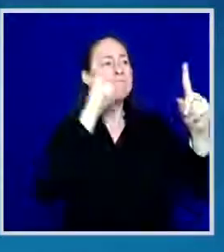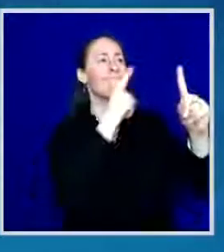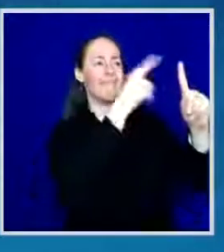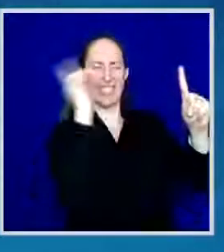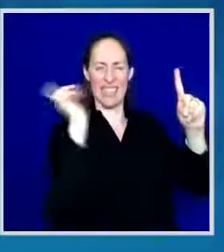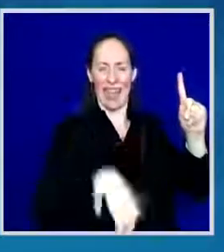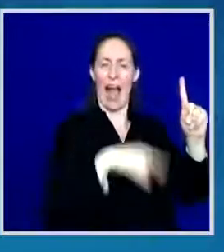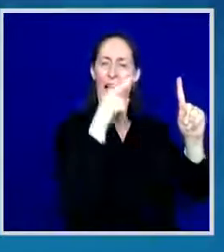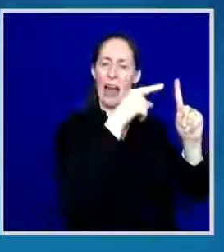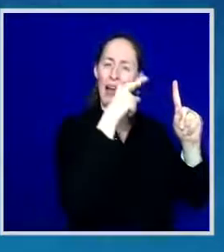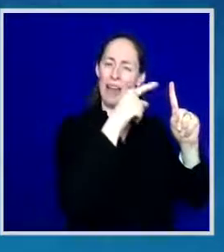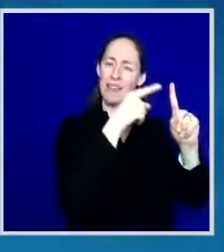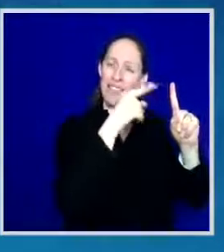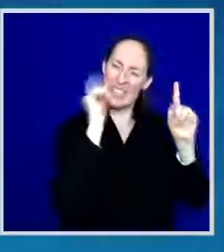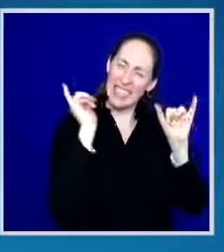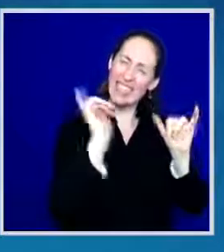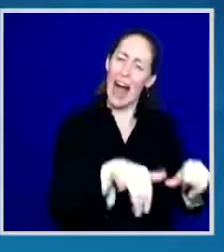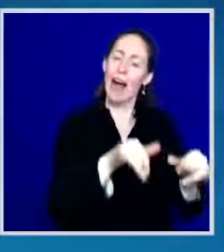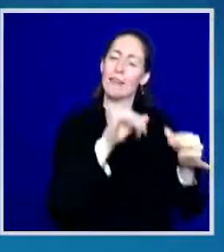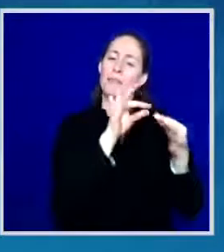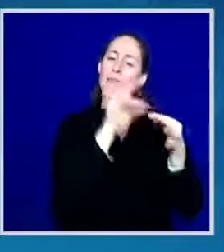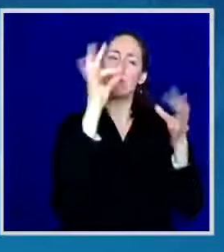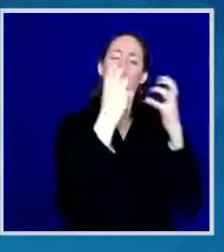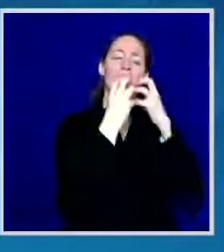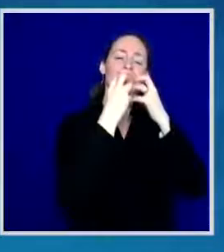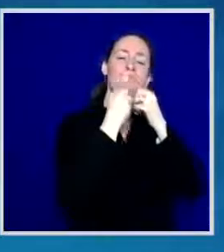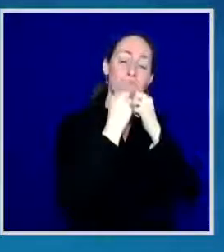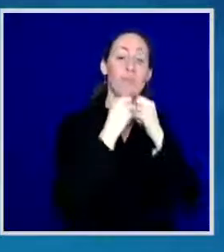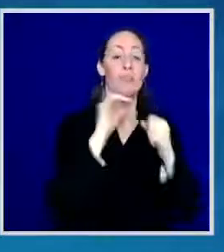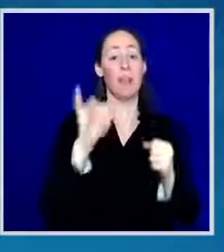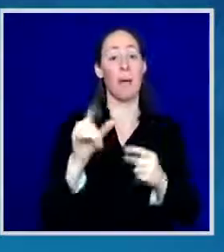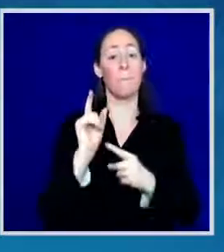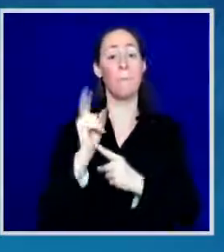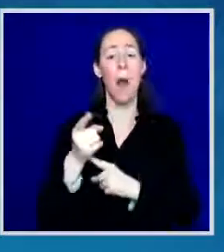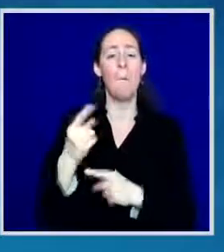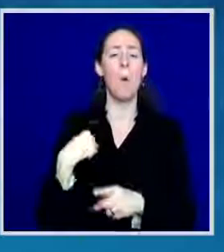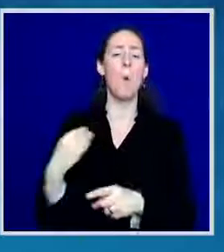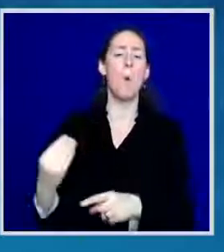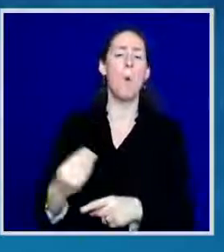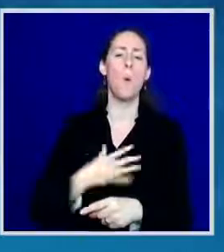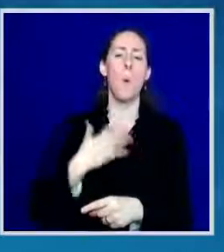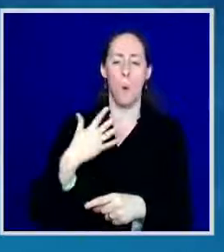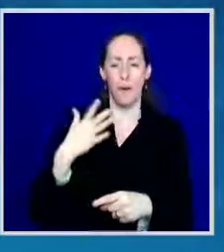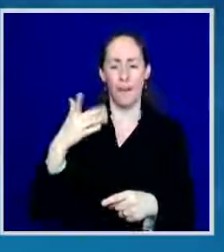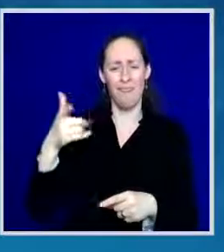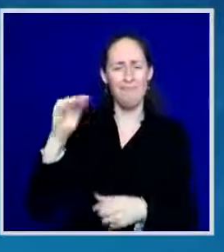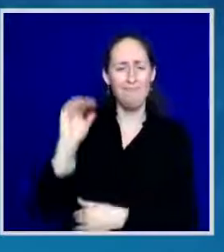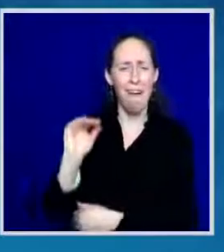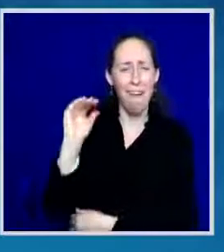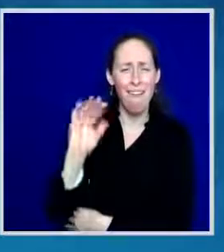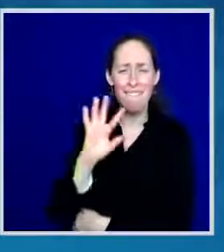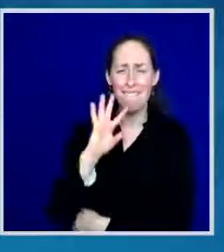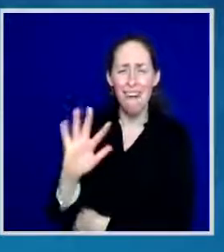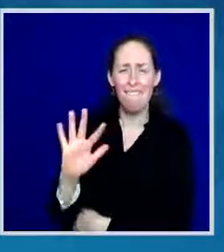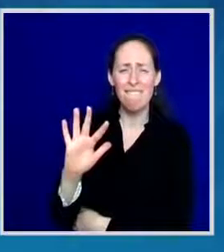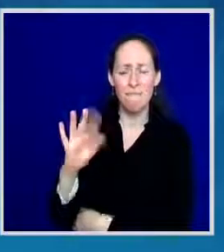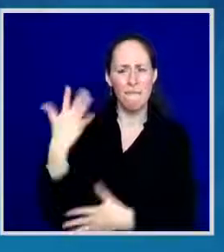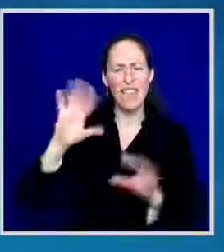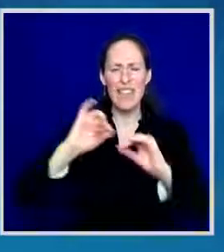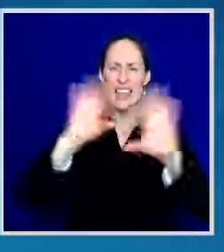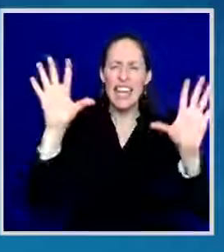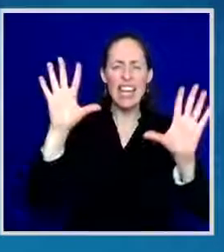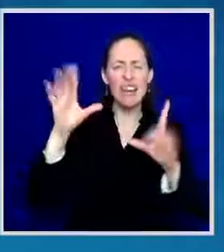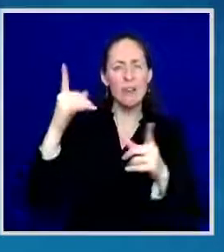is the spirit which, at that moment, was wrapped up in the little body of a five-year-old. And moving forward,